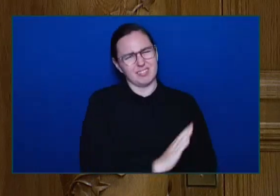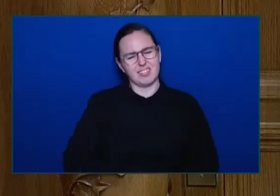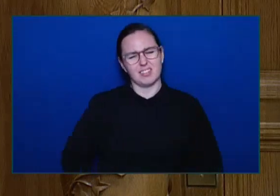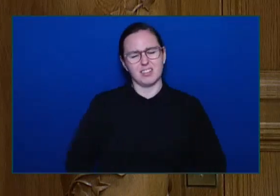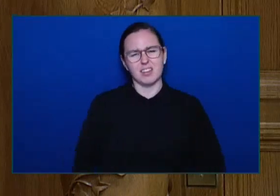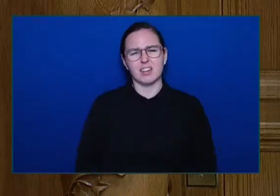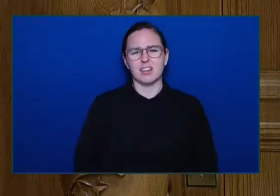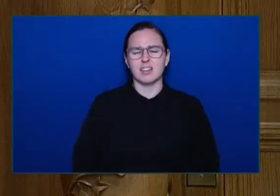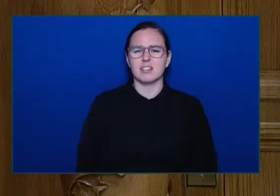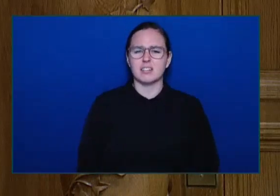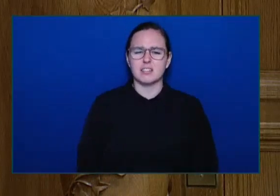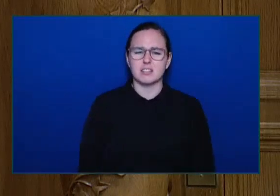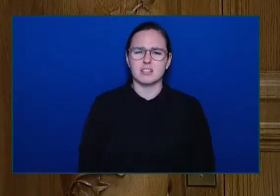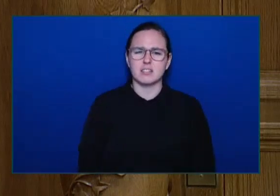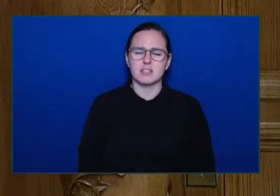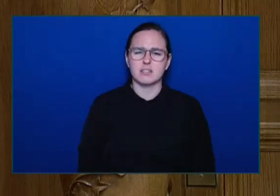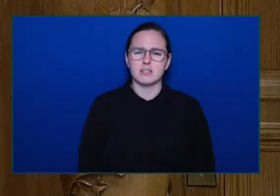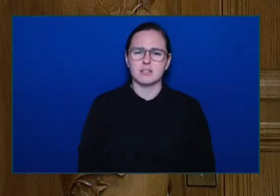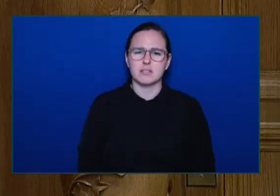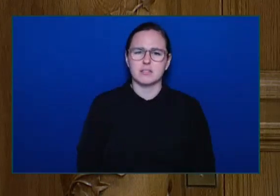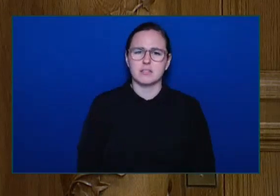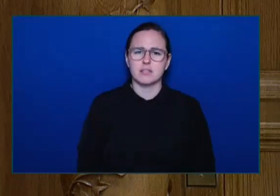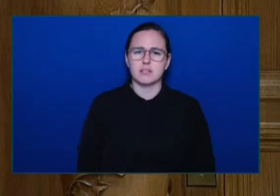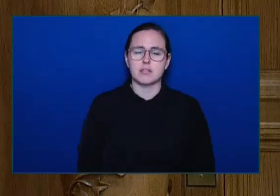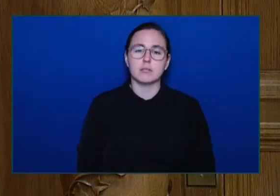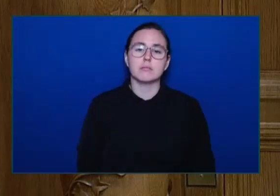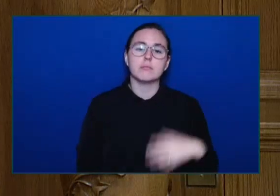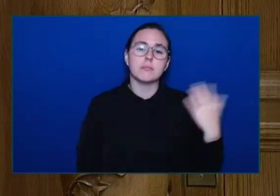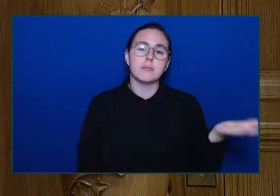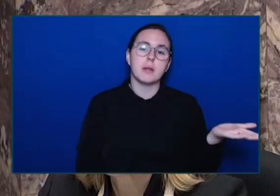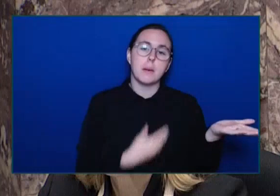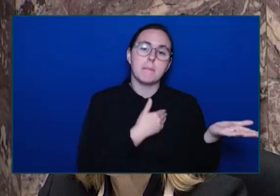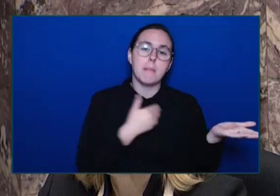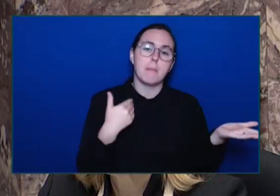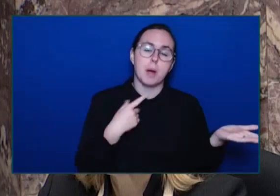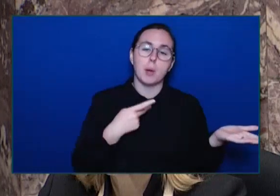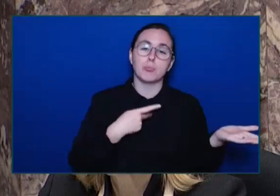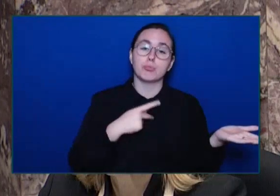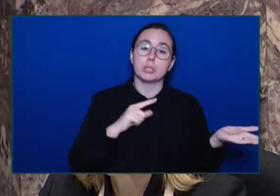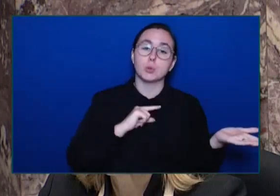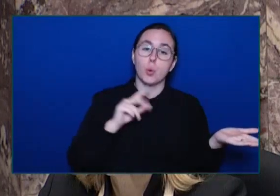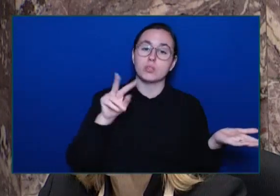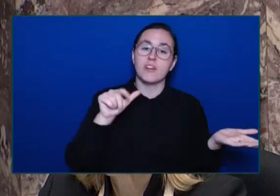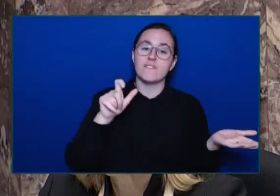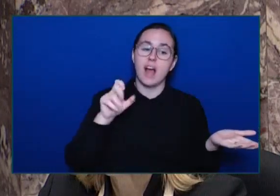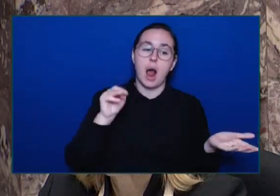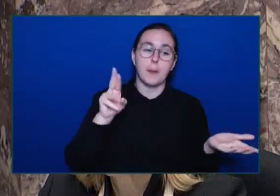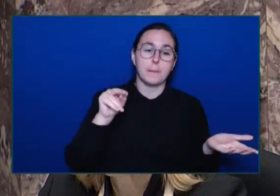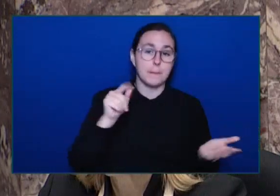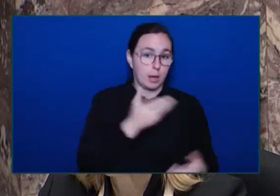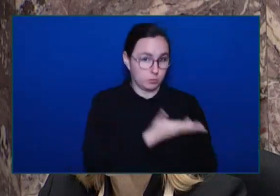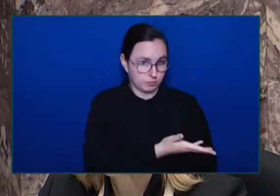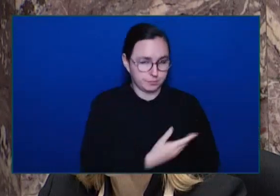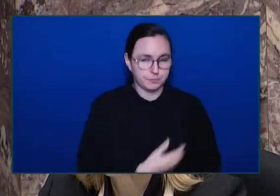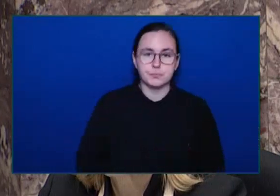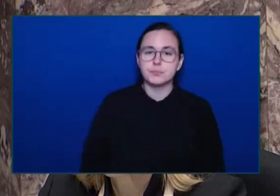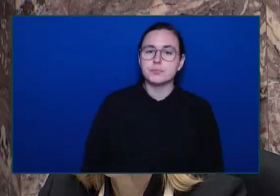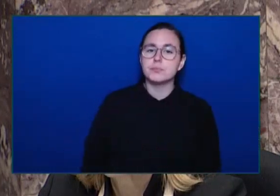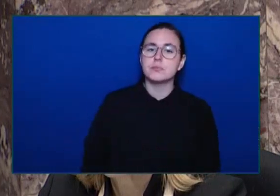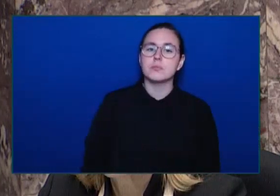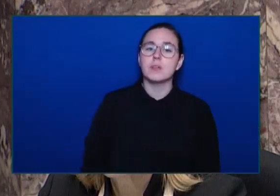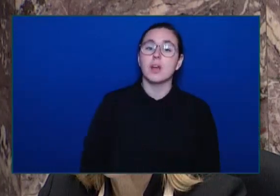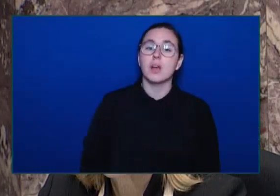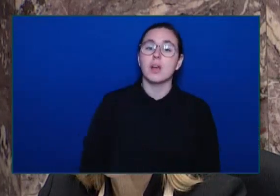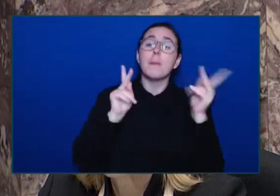Member for Prince George Wilmot Thank you Honourable Speaker What British Columbians expect Of their Premier Is for him to stand up